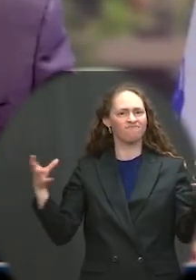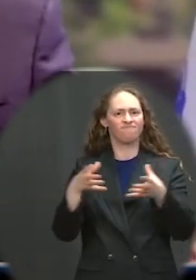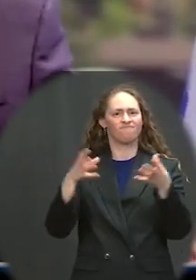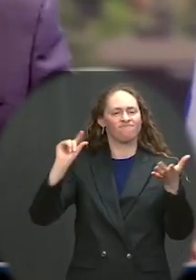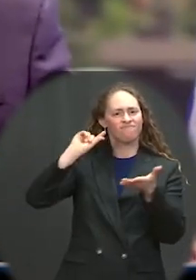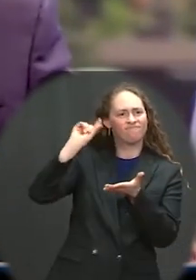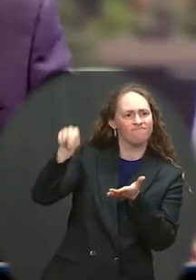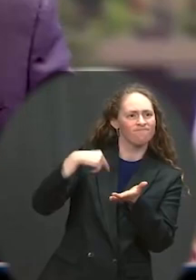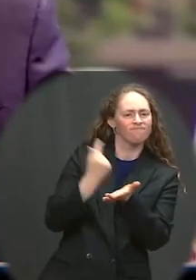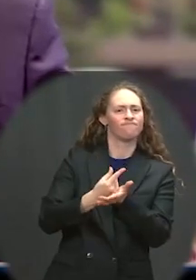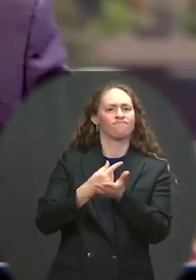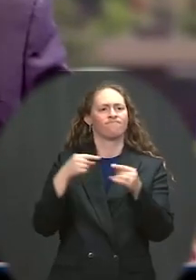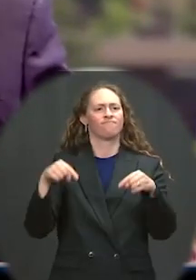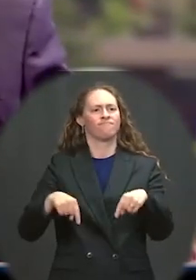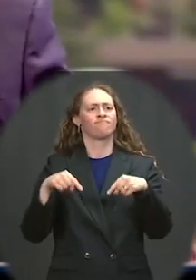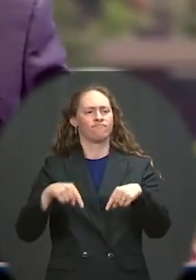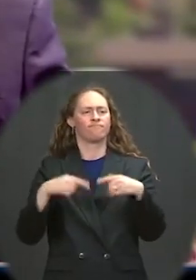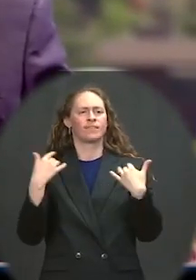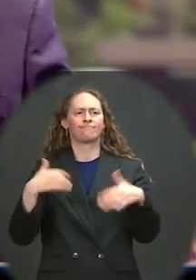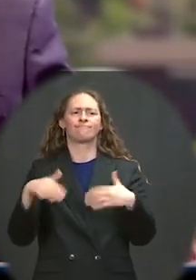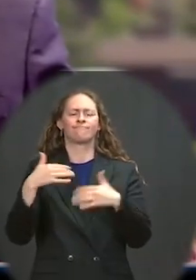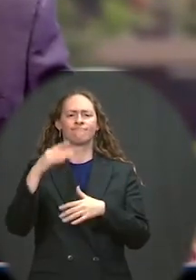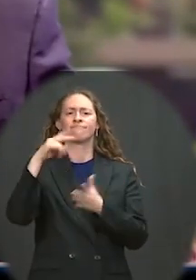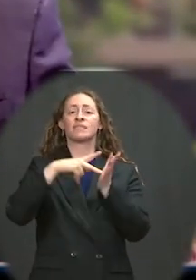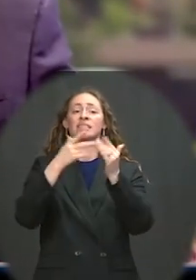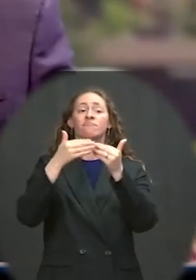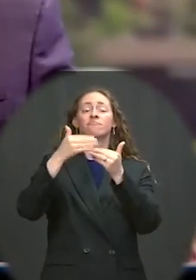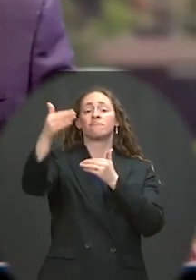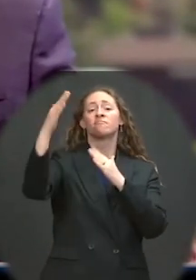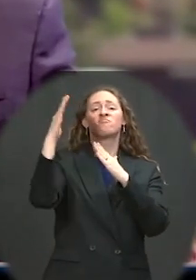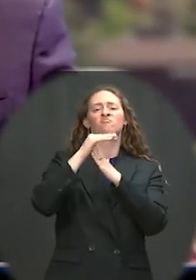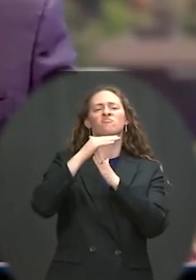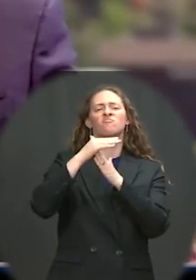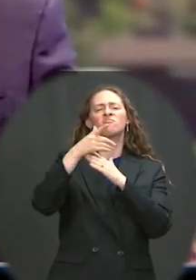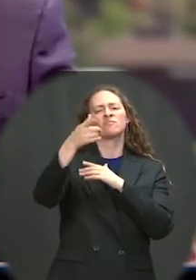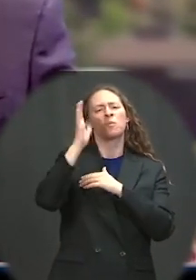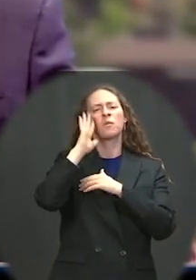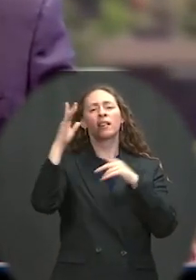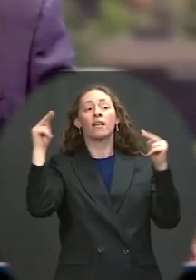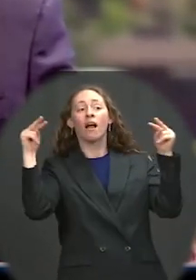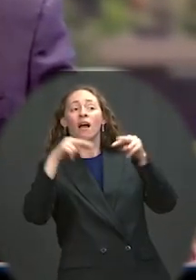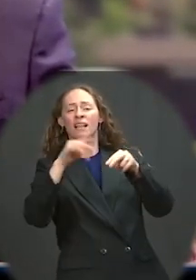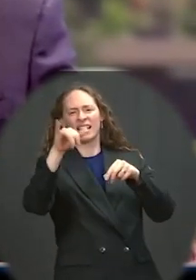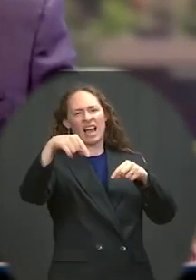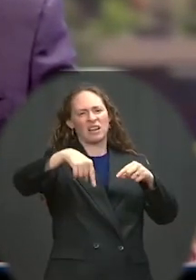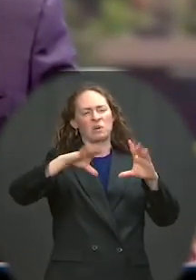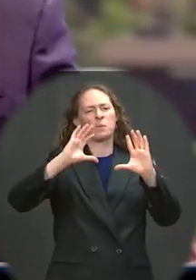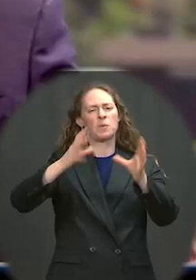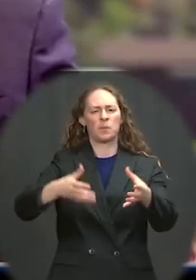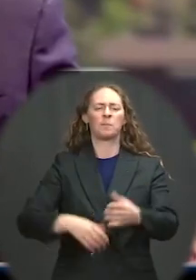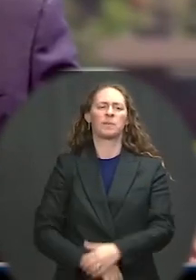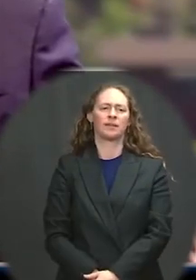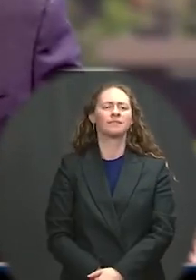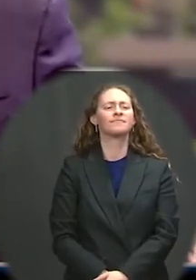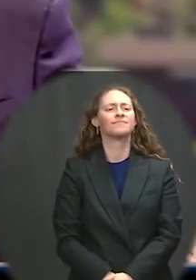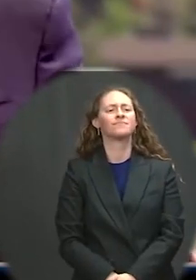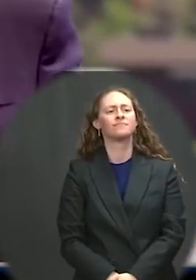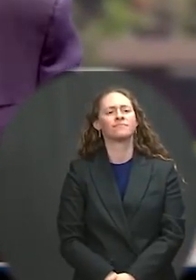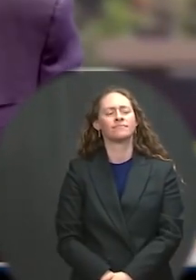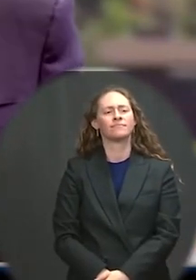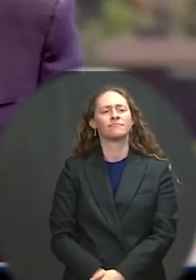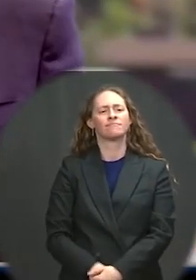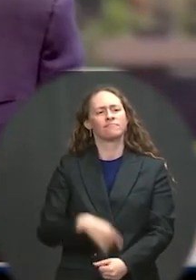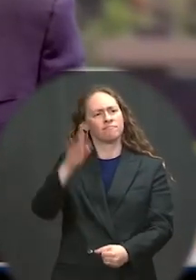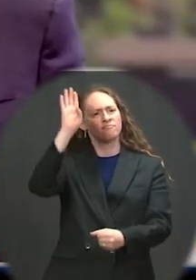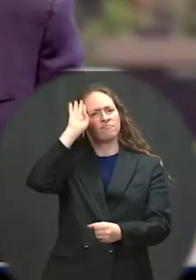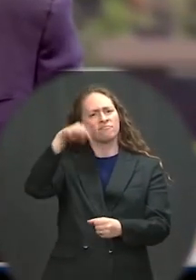reflect the very best of our country and the proudest decisions of our service. Look, just — in just a